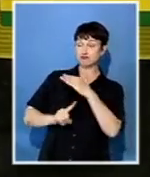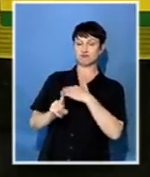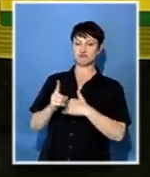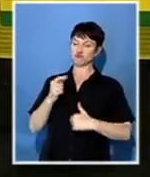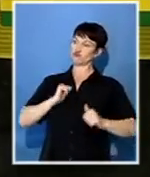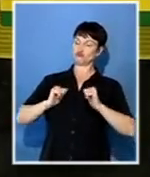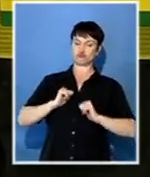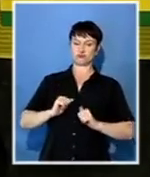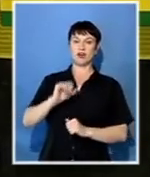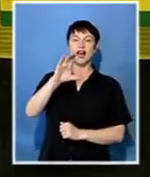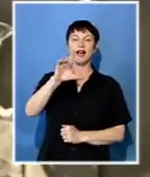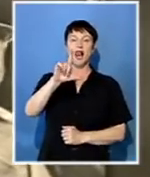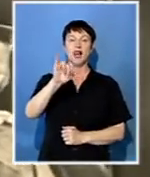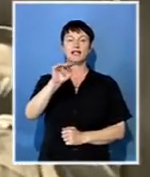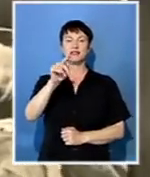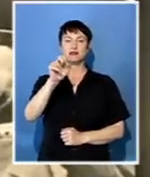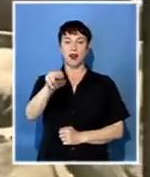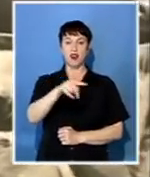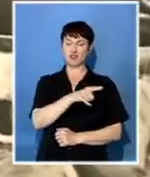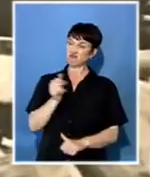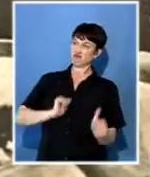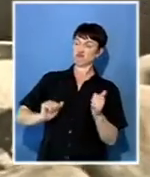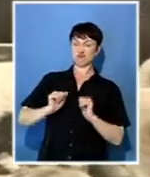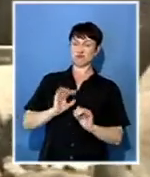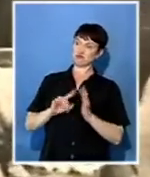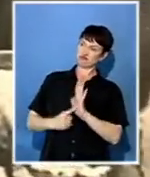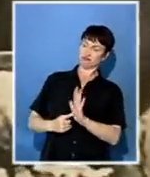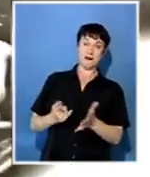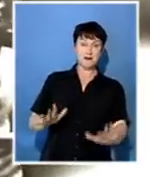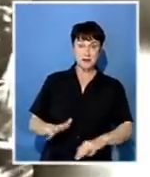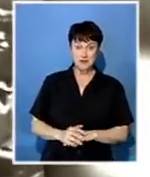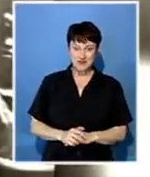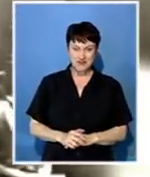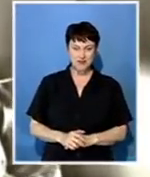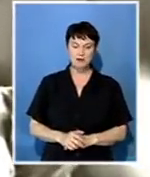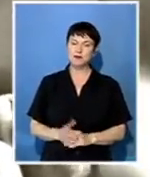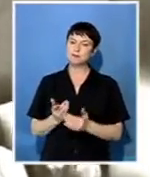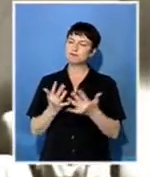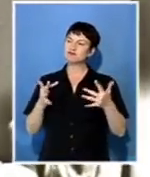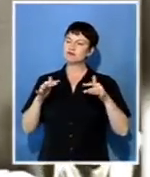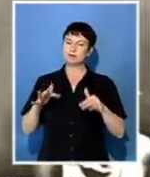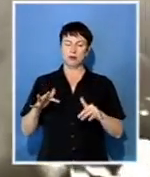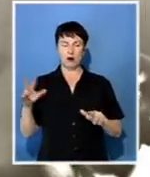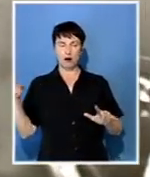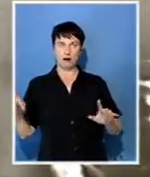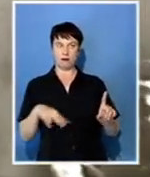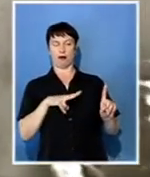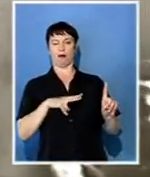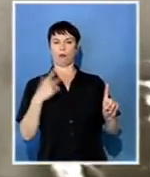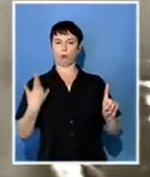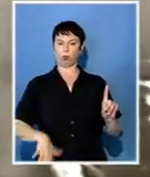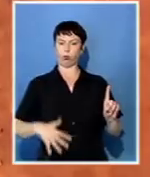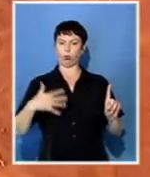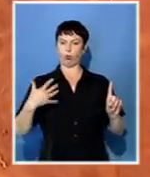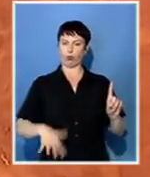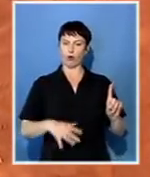Clinton, Hillary Clinton. Among his writing credits, Street Sisters and Josie Josie guide.